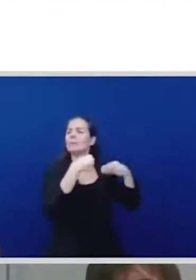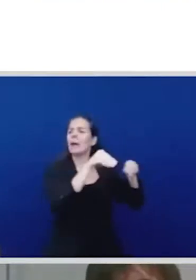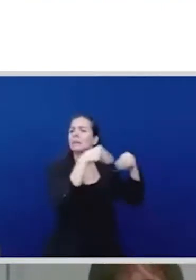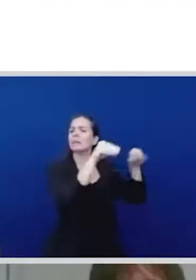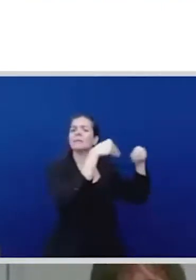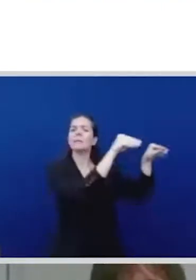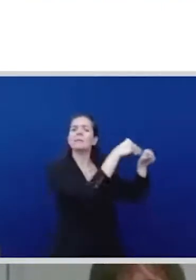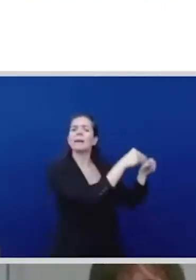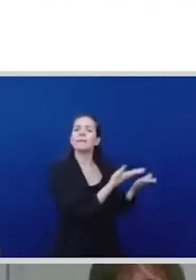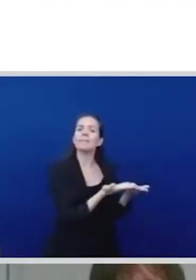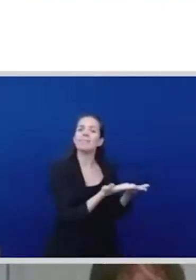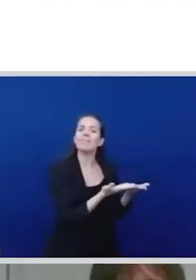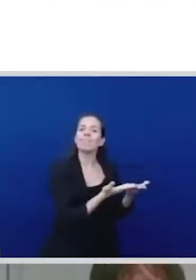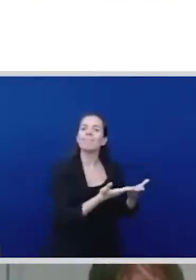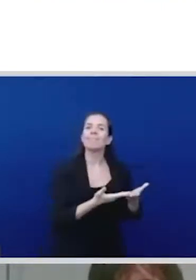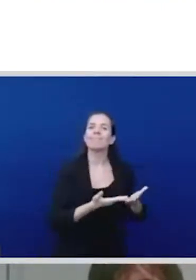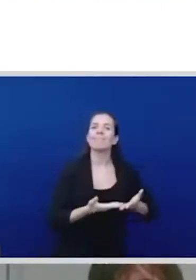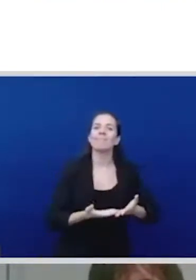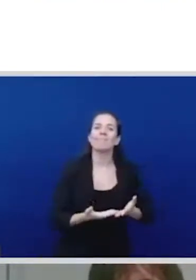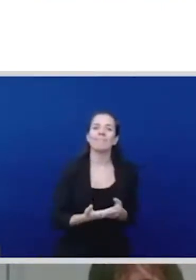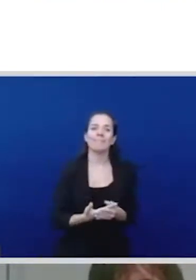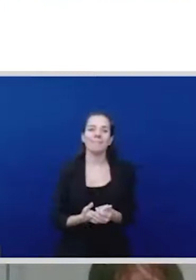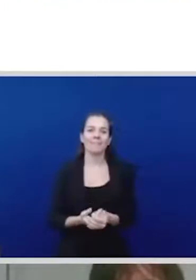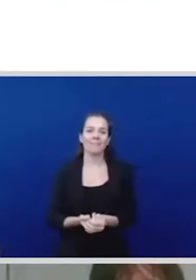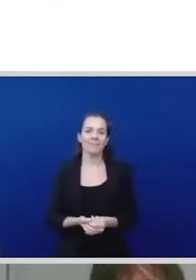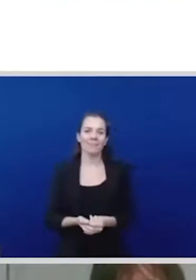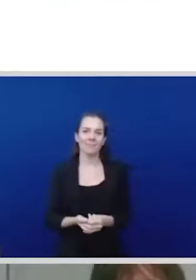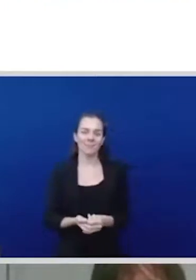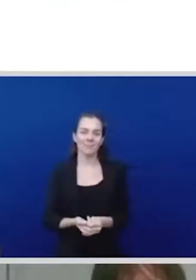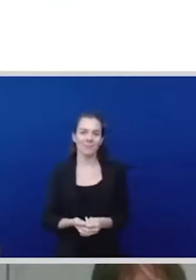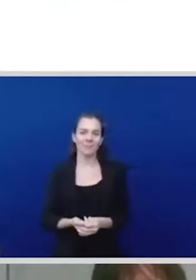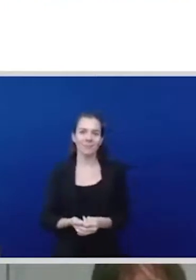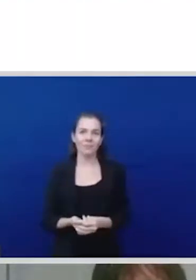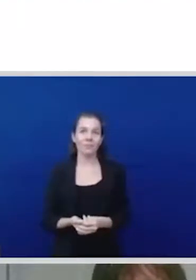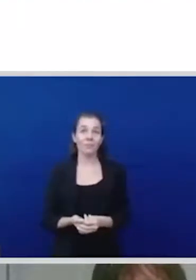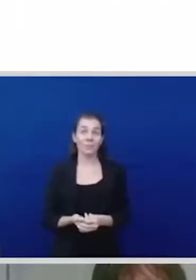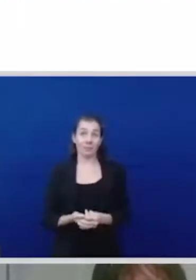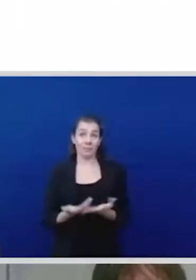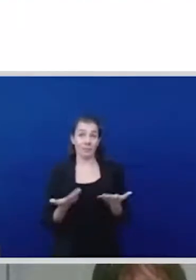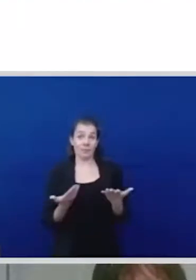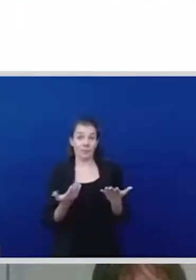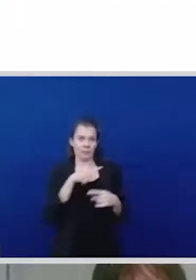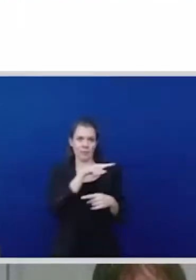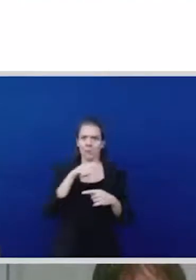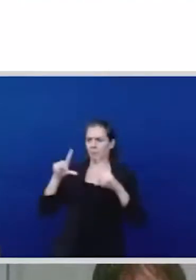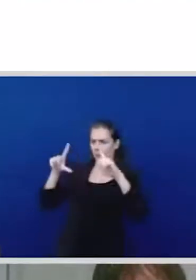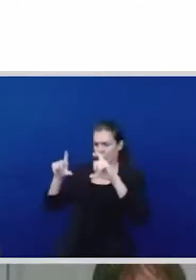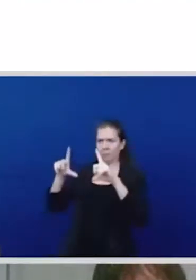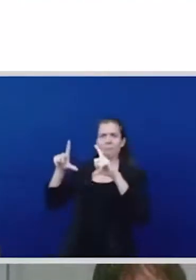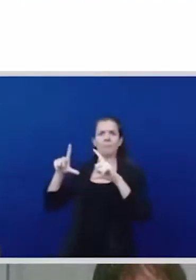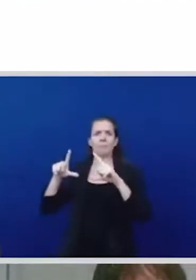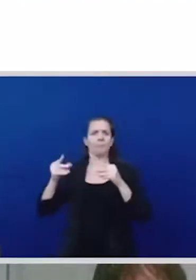these you know this picture that we've done and then that's and that has actually happened over here in Australia where someone done that